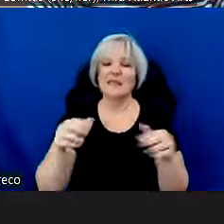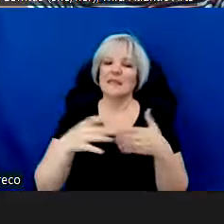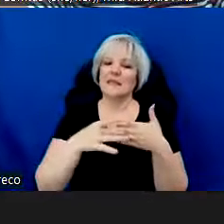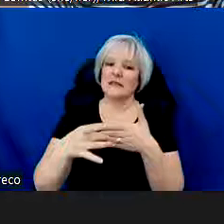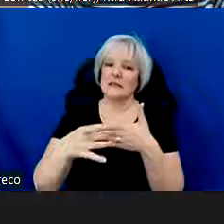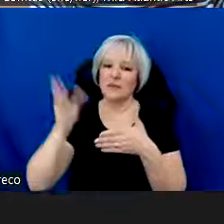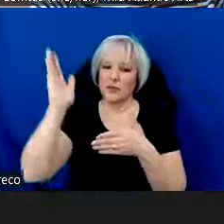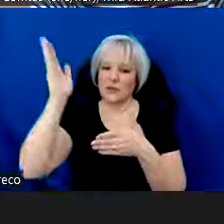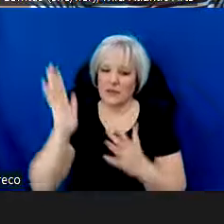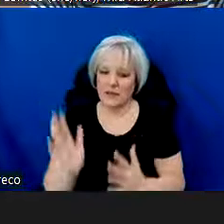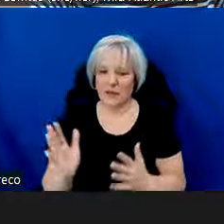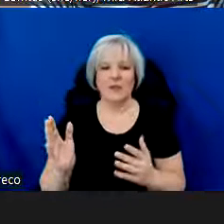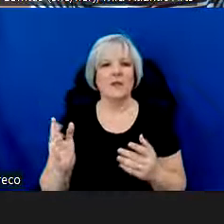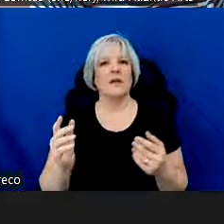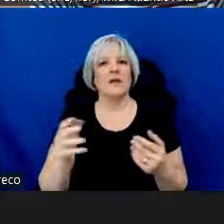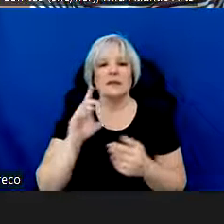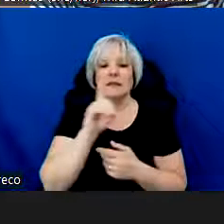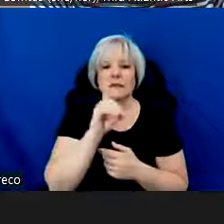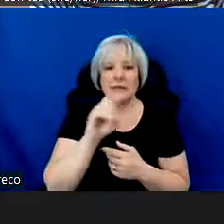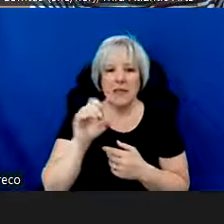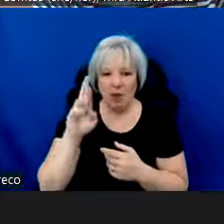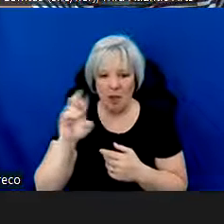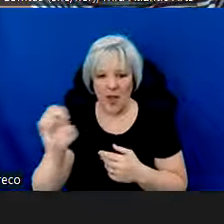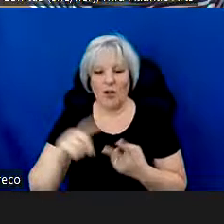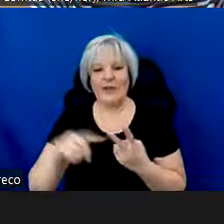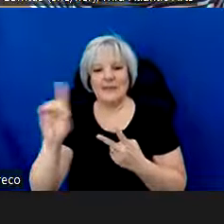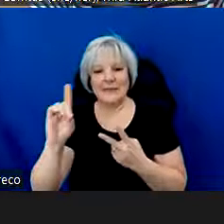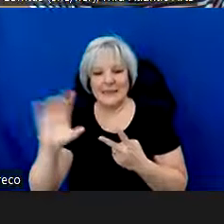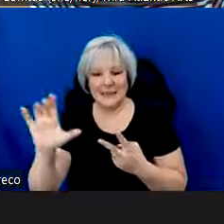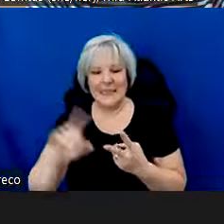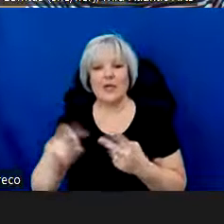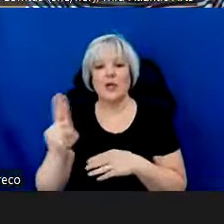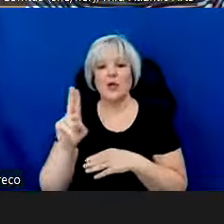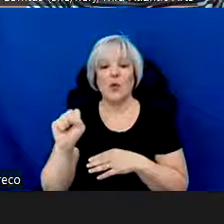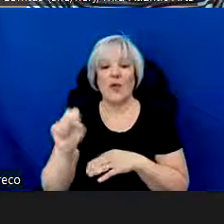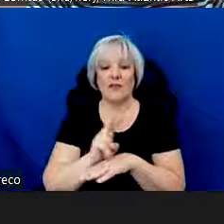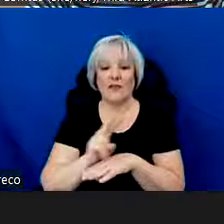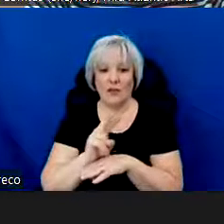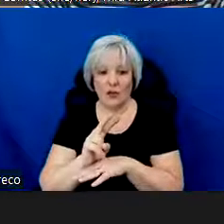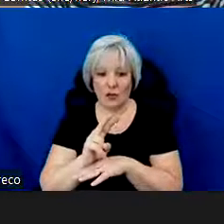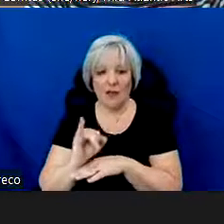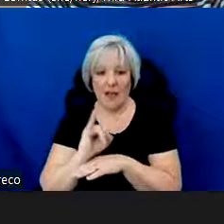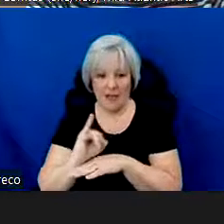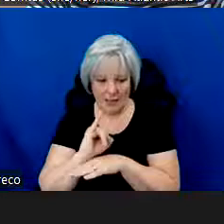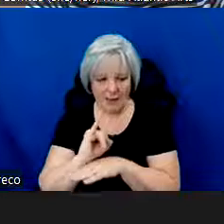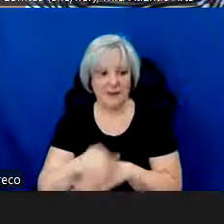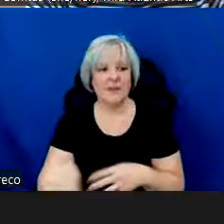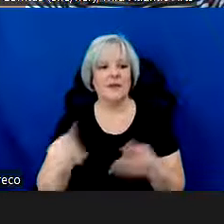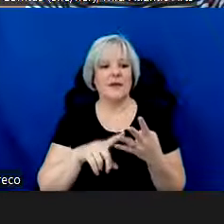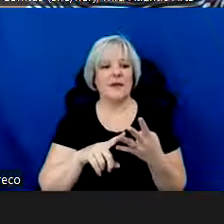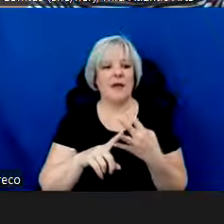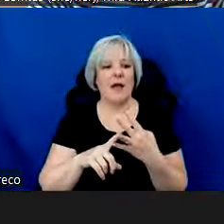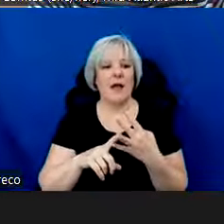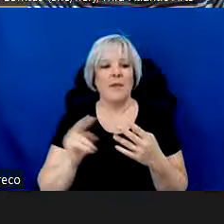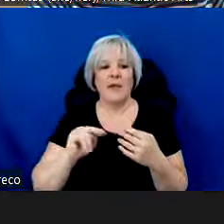for presenters in Delaware, DC, the U.S. Virgin Islands, West Virginia, and the Native Nations that